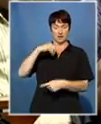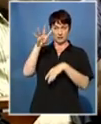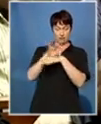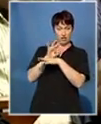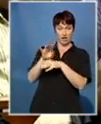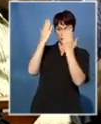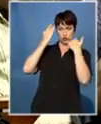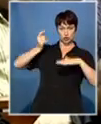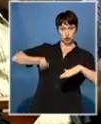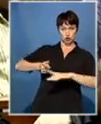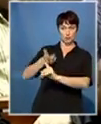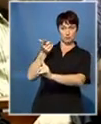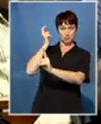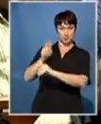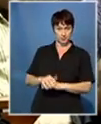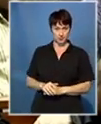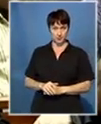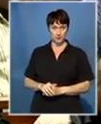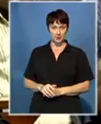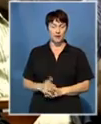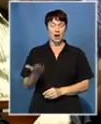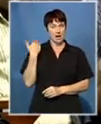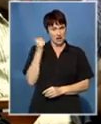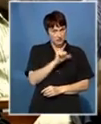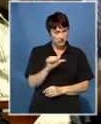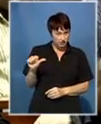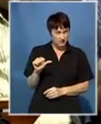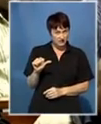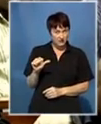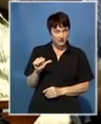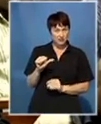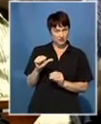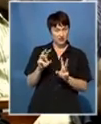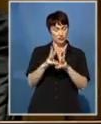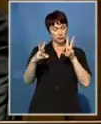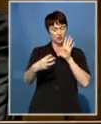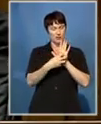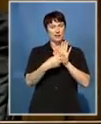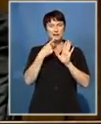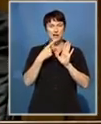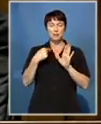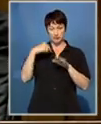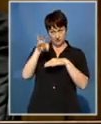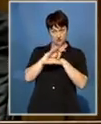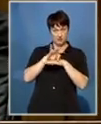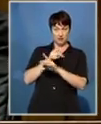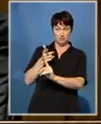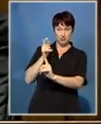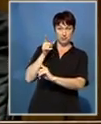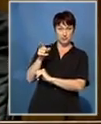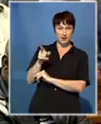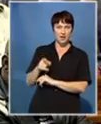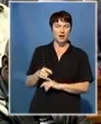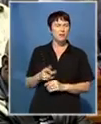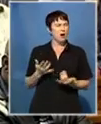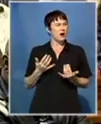media last week, it was another article that I am plotting to kill you. Yes. It interfered with my prison